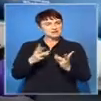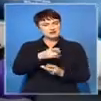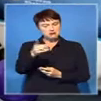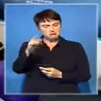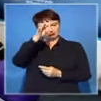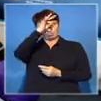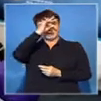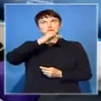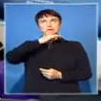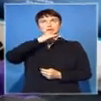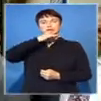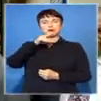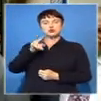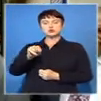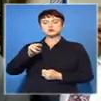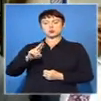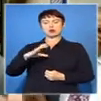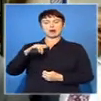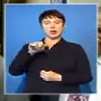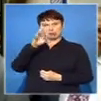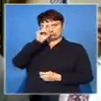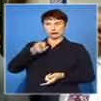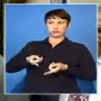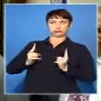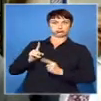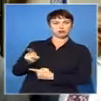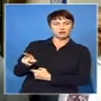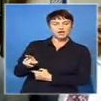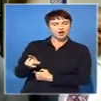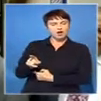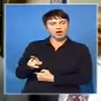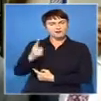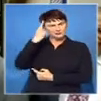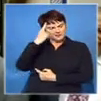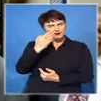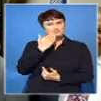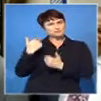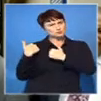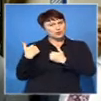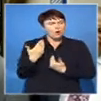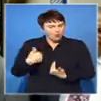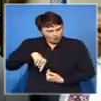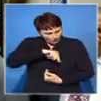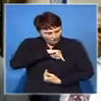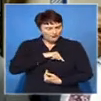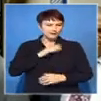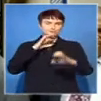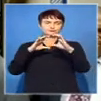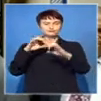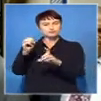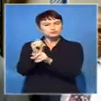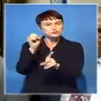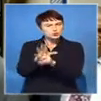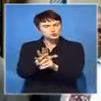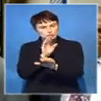about nuclear energy. I think the fault is with us. We have not exposed people enough. And that's the matter I'm going to be